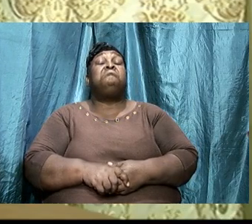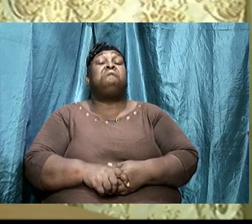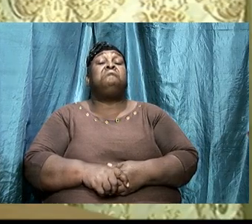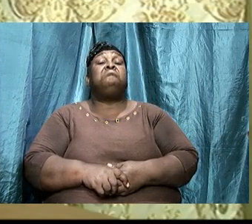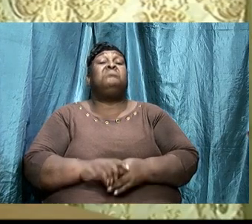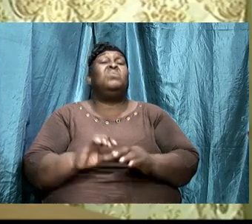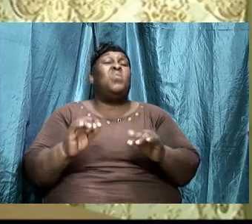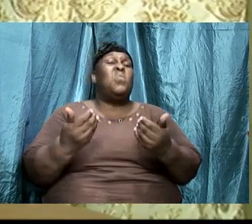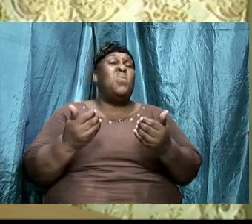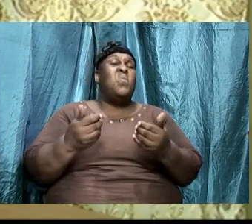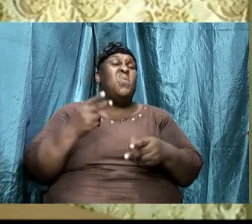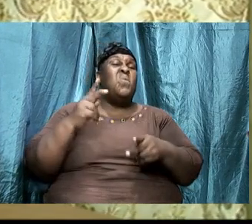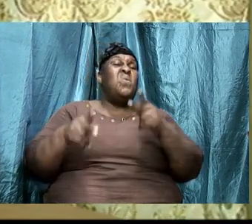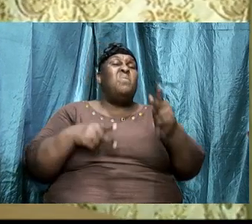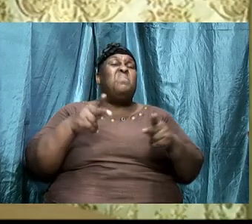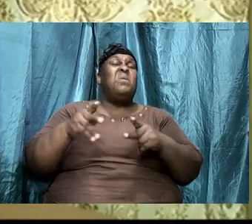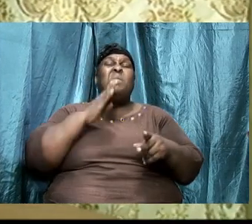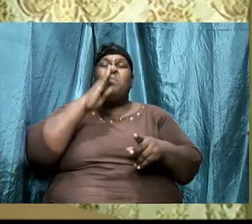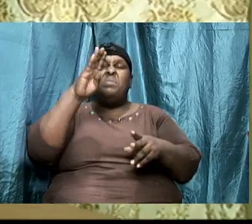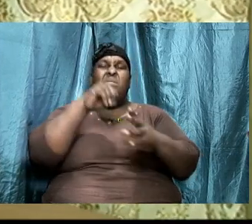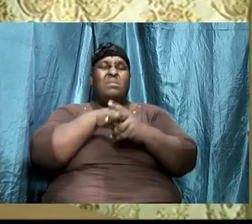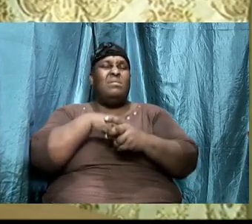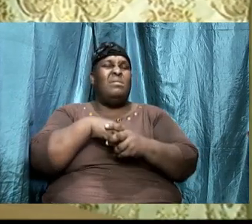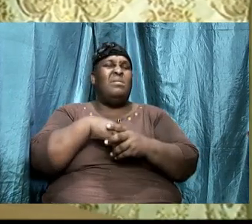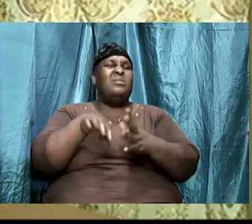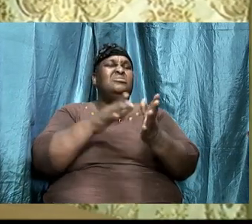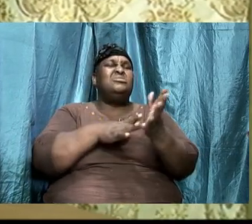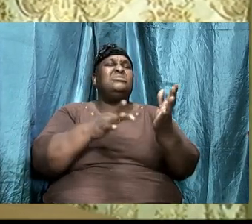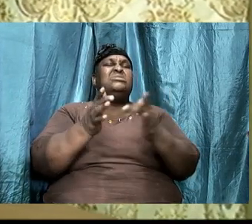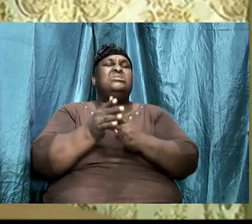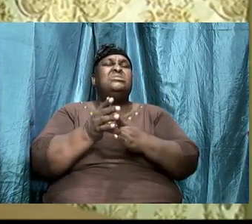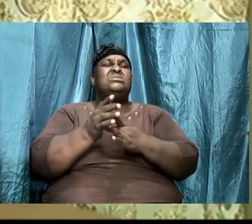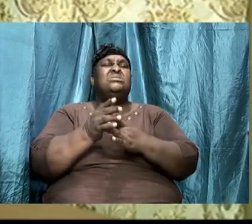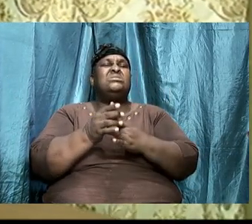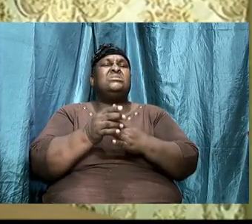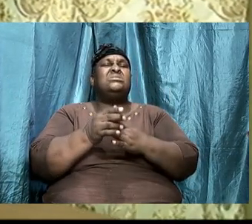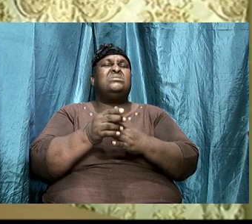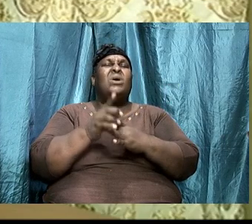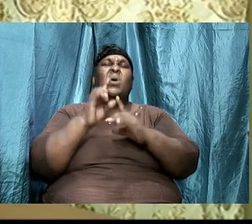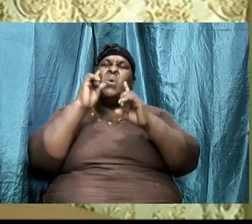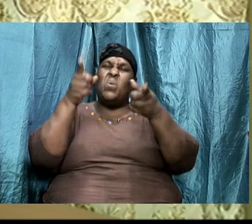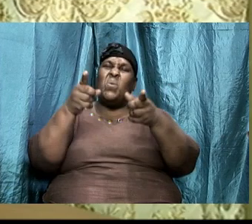how is it that people are supposed to be in Christ and addicted to the gambling shop